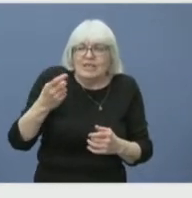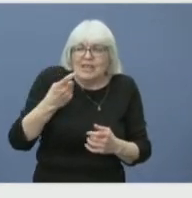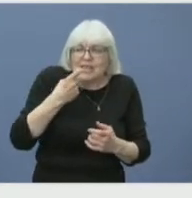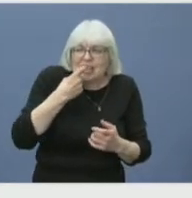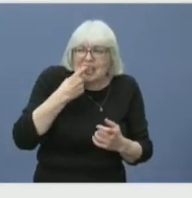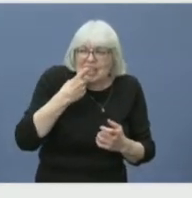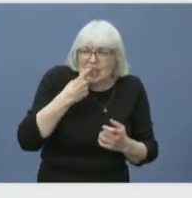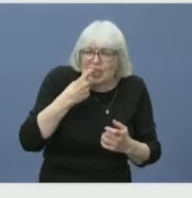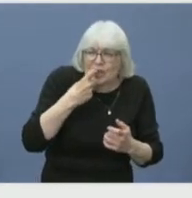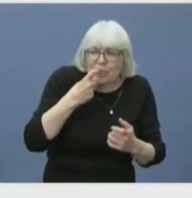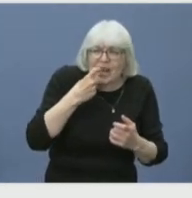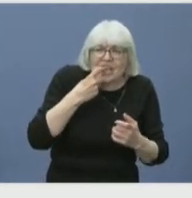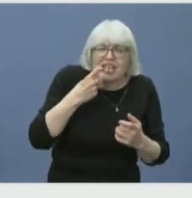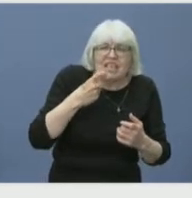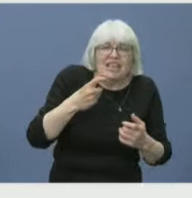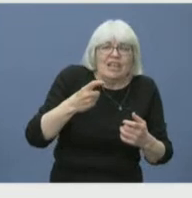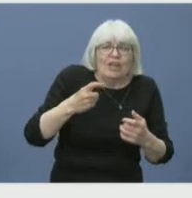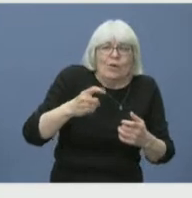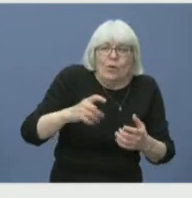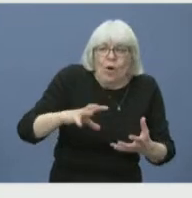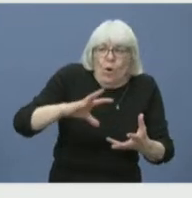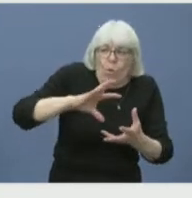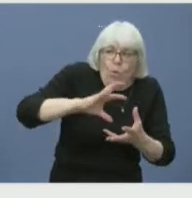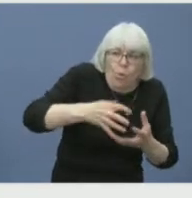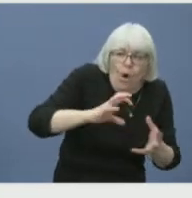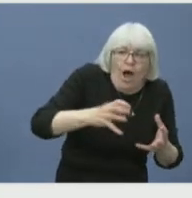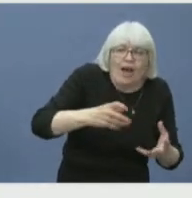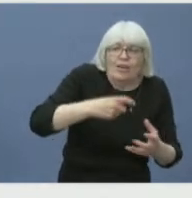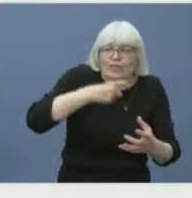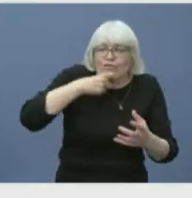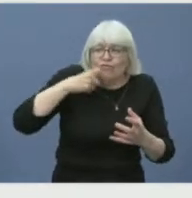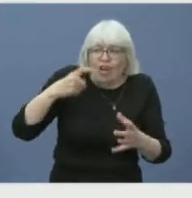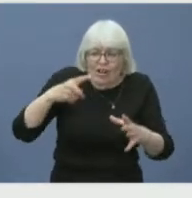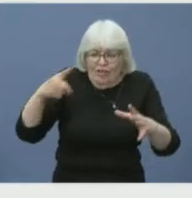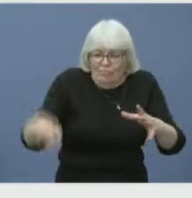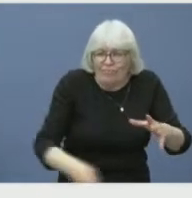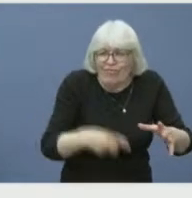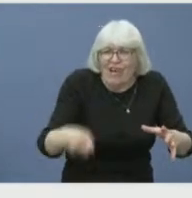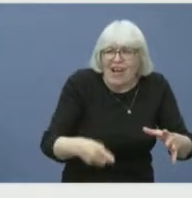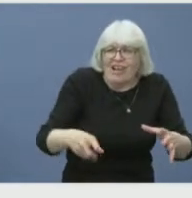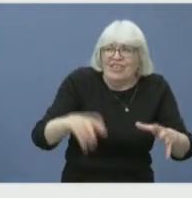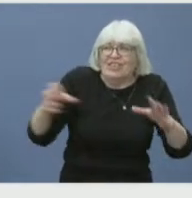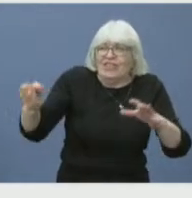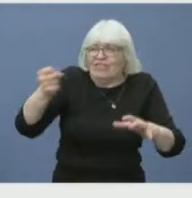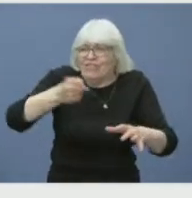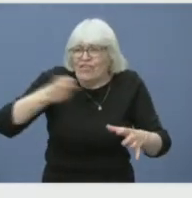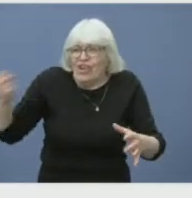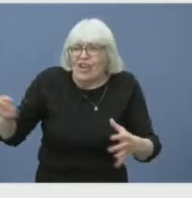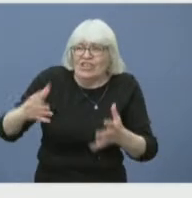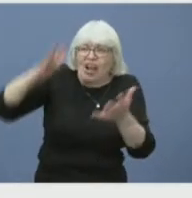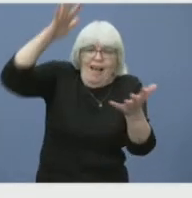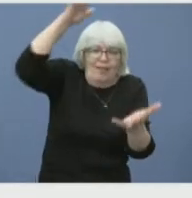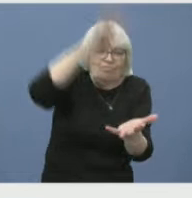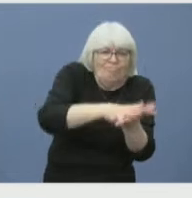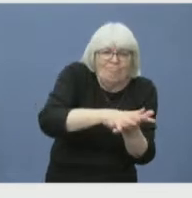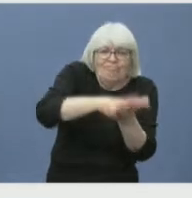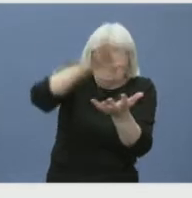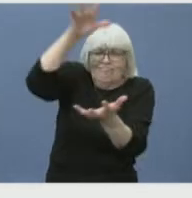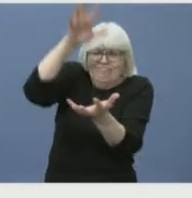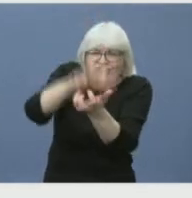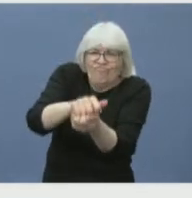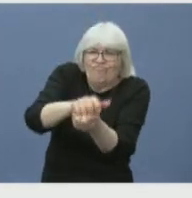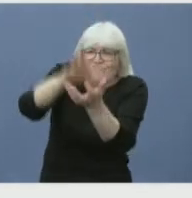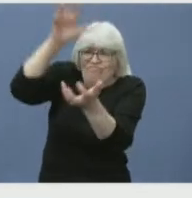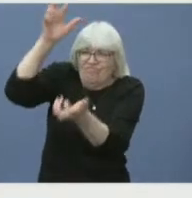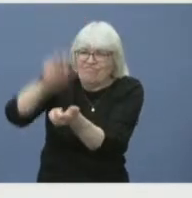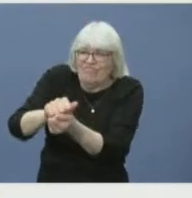washers, dryers, refrigerators that we have crushed and taken away that would have burnt. We do have